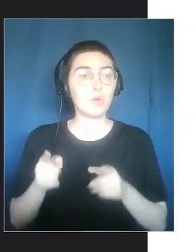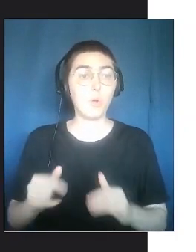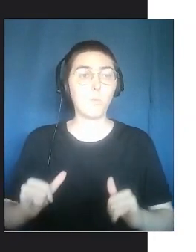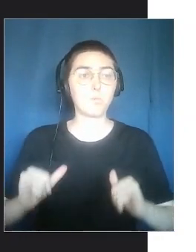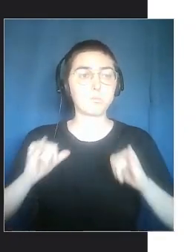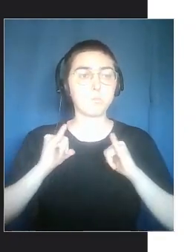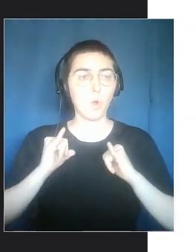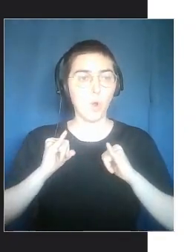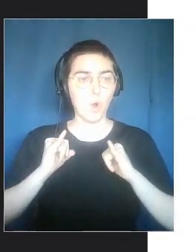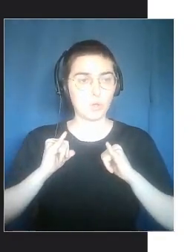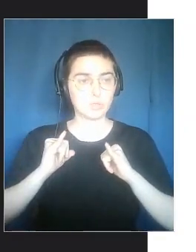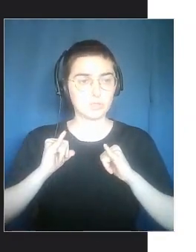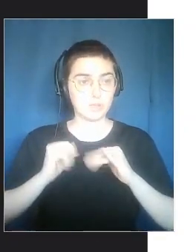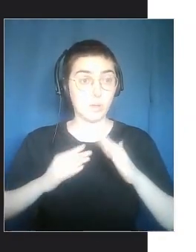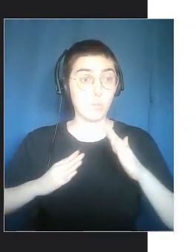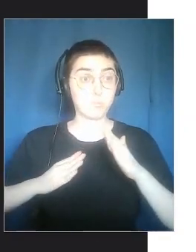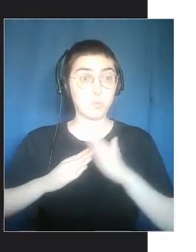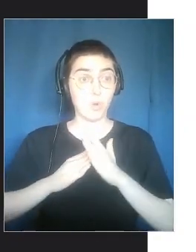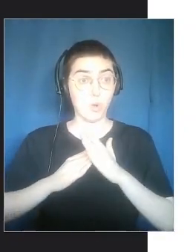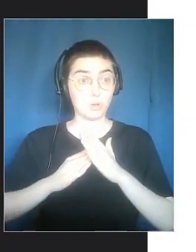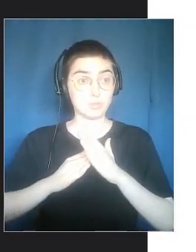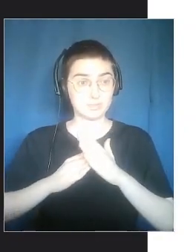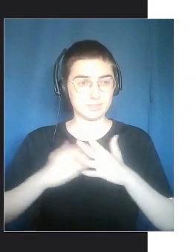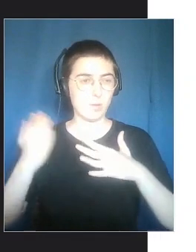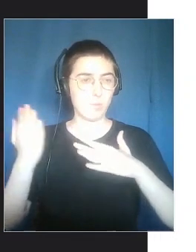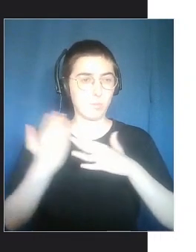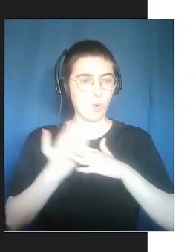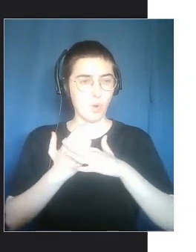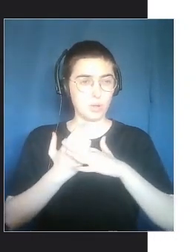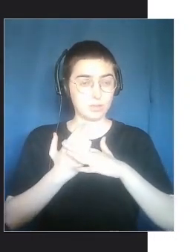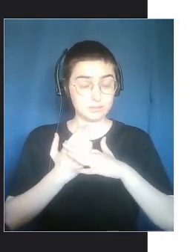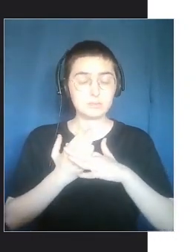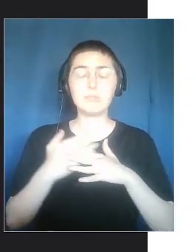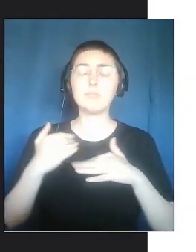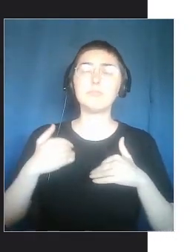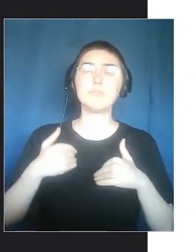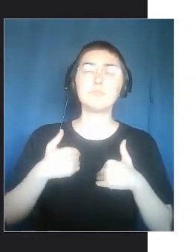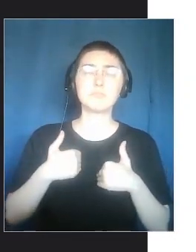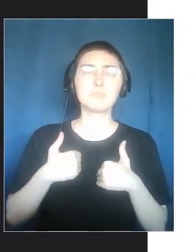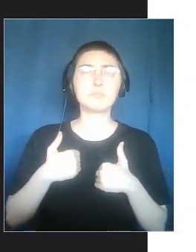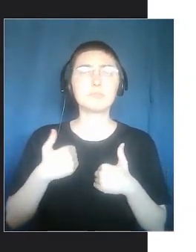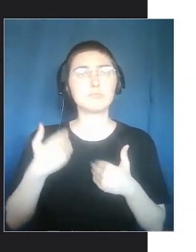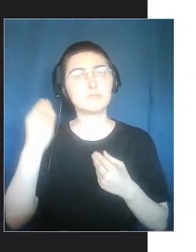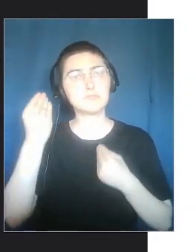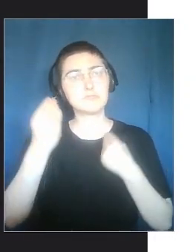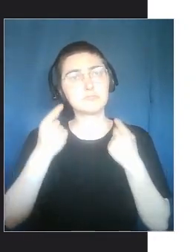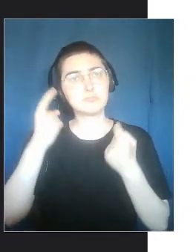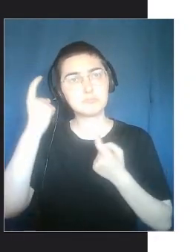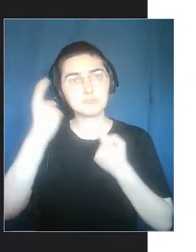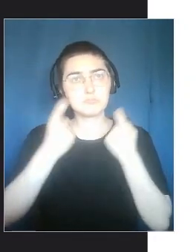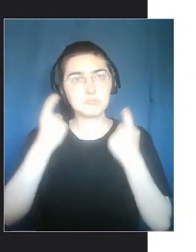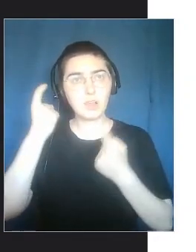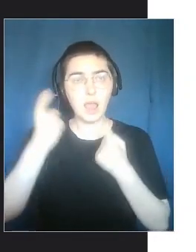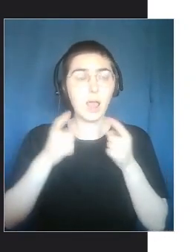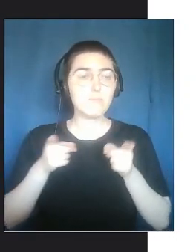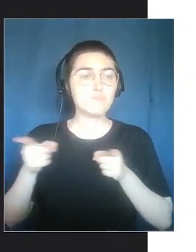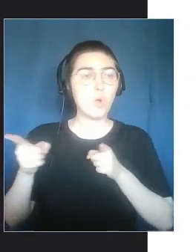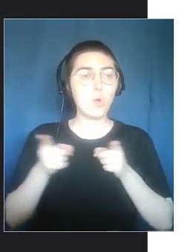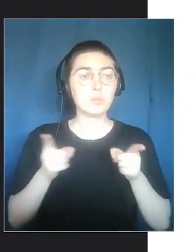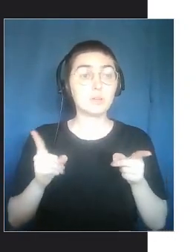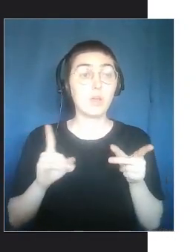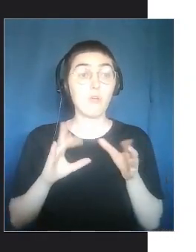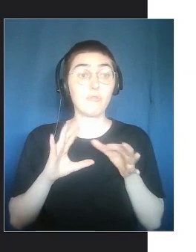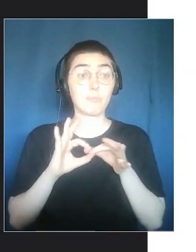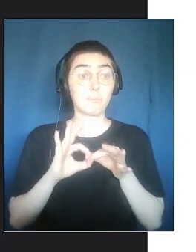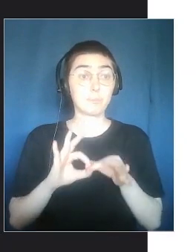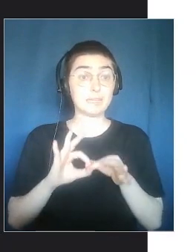reflection. So, I will invite people to stop for 15 minutes. So, a